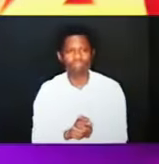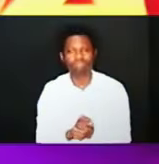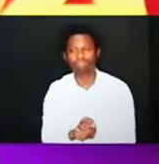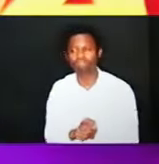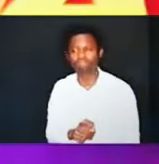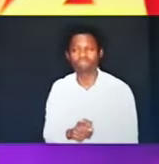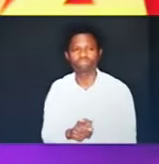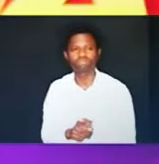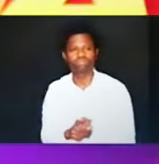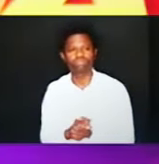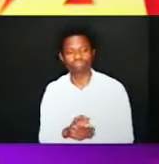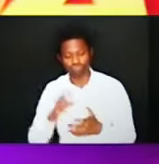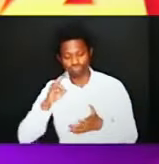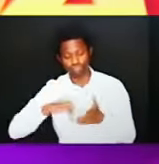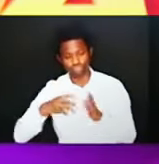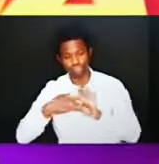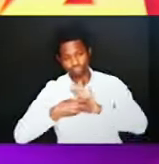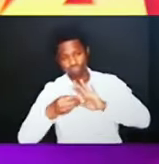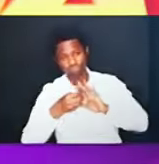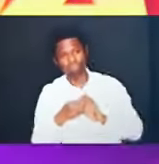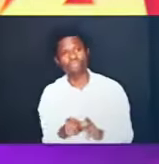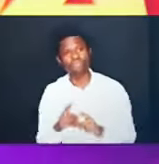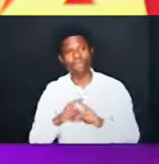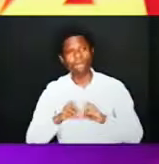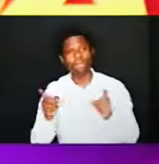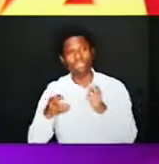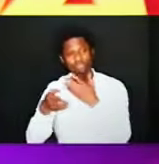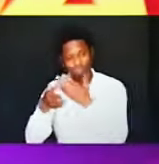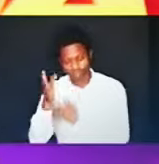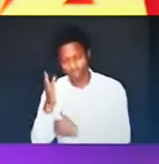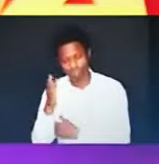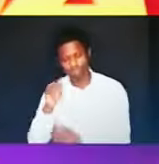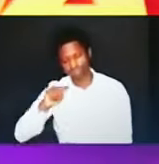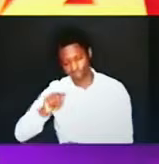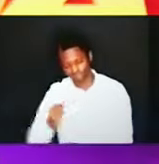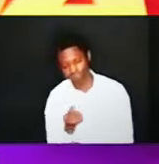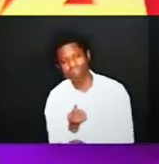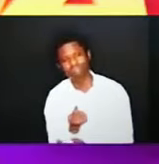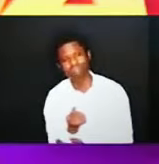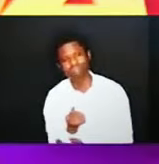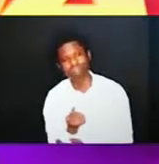4 shall we read together but God the